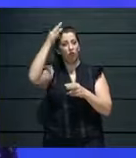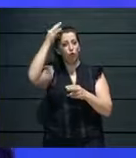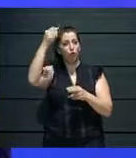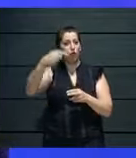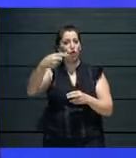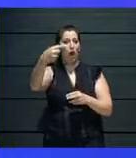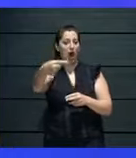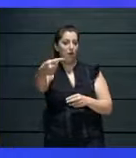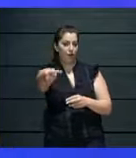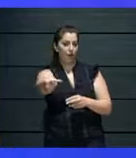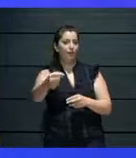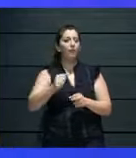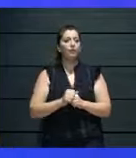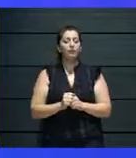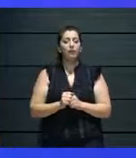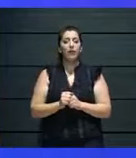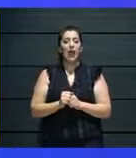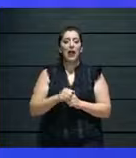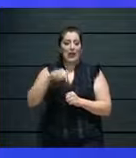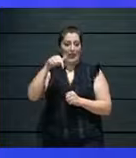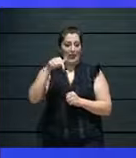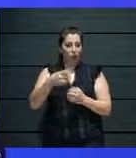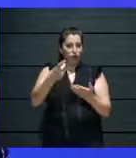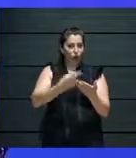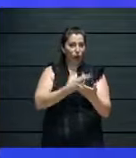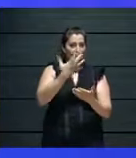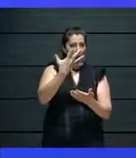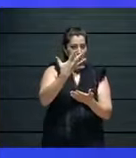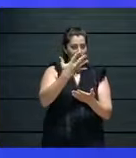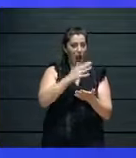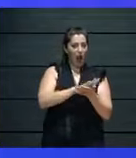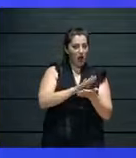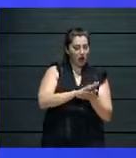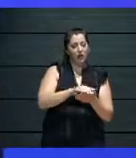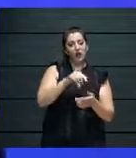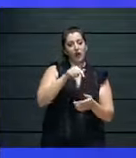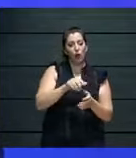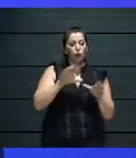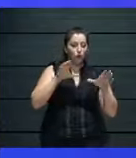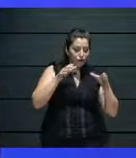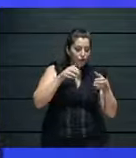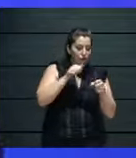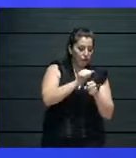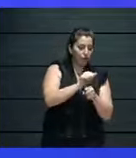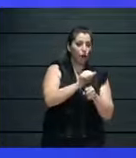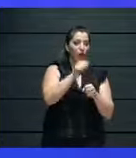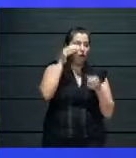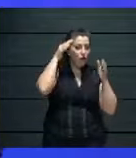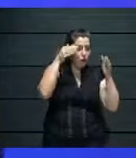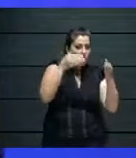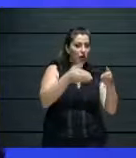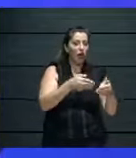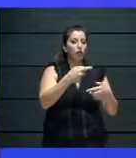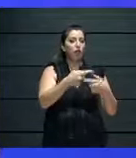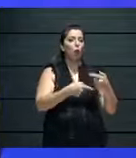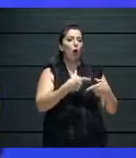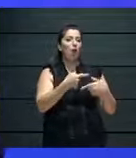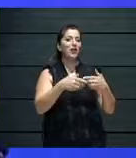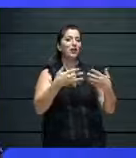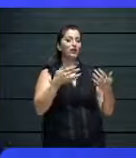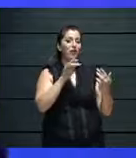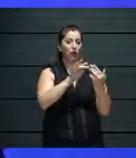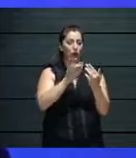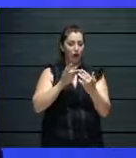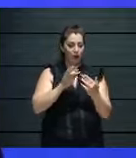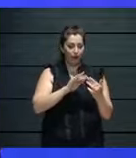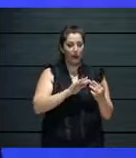dedicated to investment cultural organizations. Um, so, yes, we look forward to keep networking. We look forward to keep exploring,